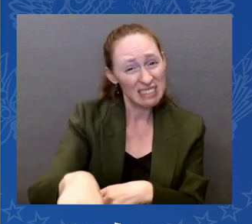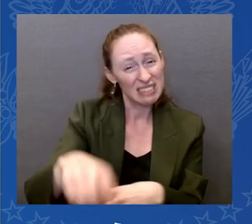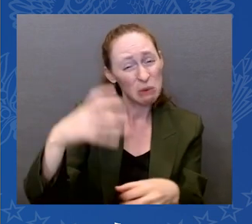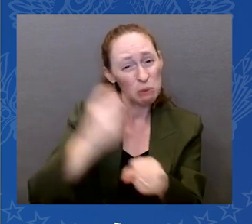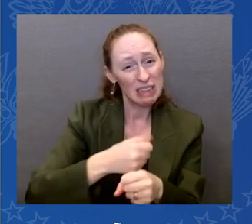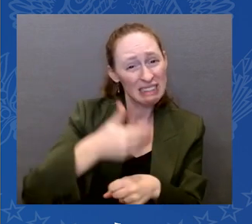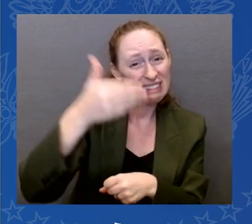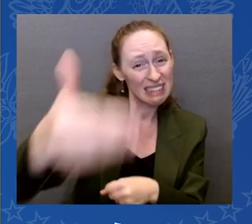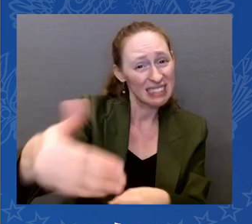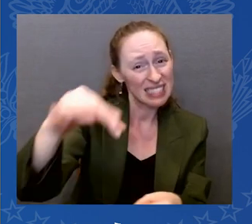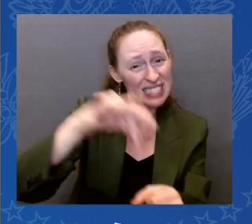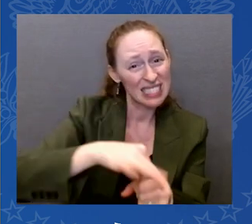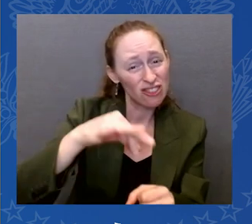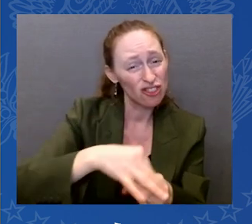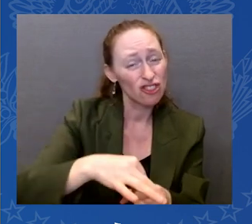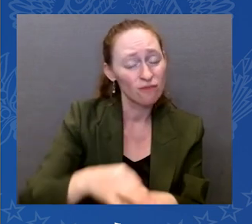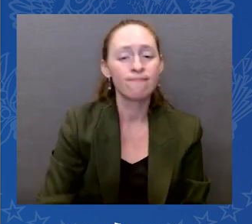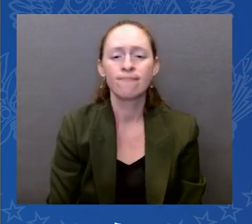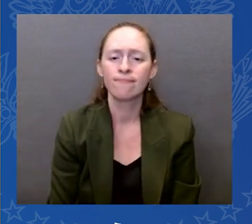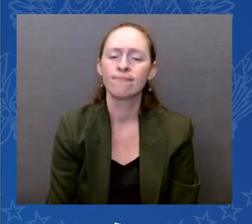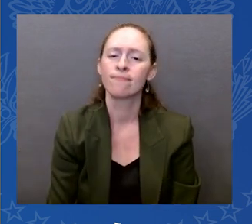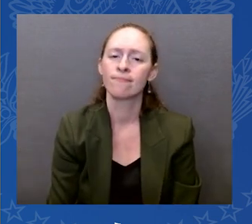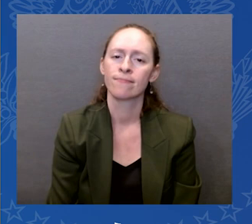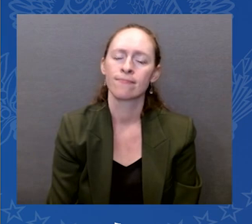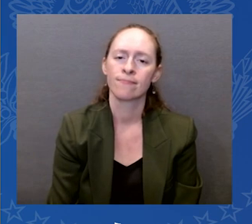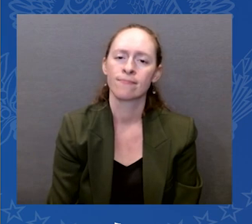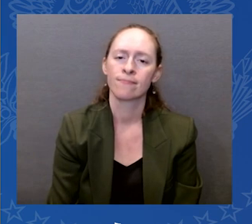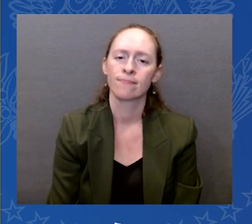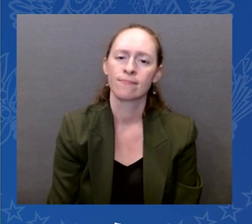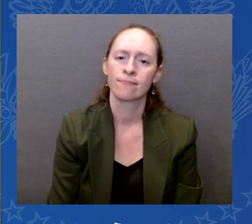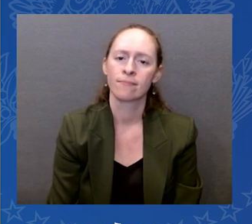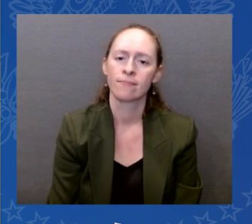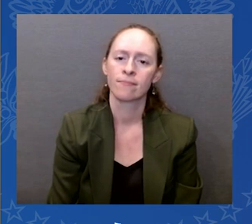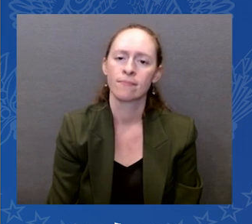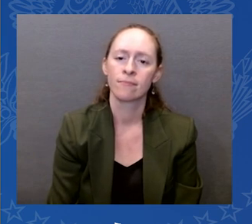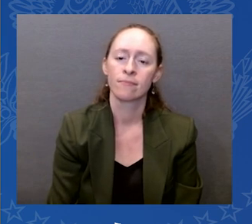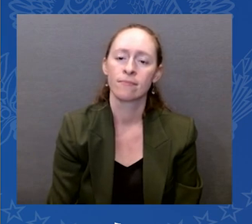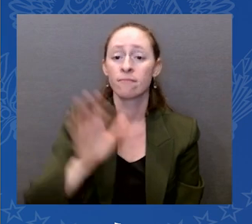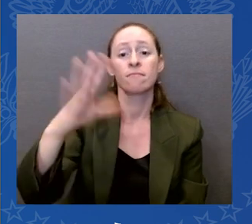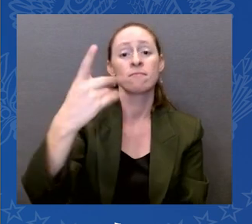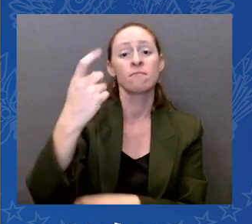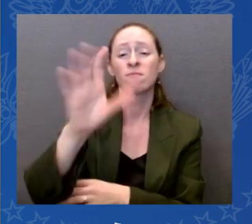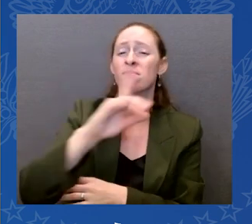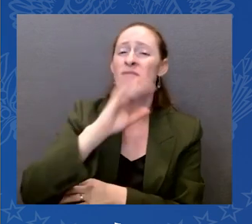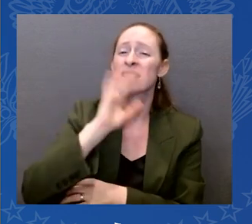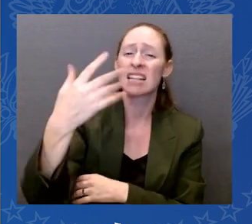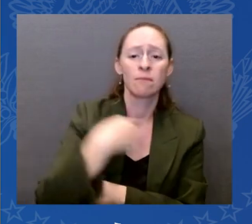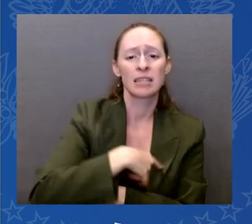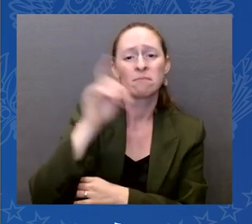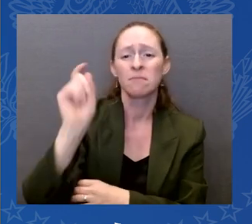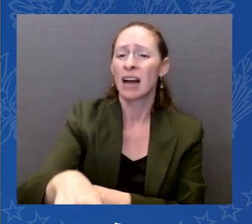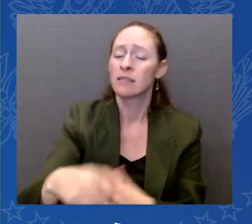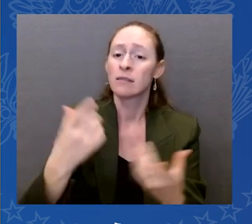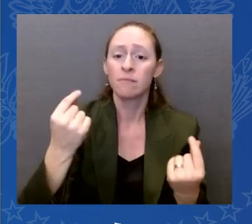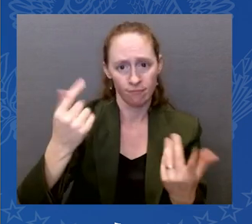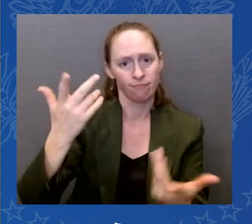for a National Museum of the American Latino, long overdue. I mean it,